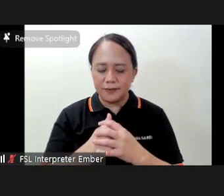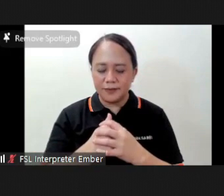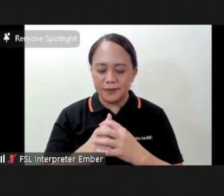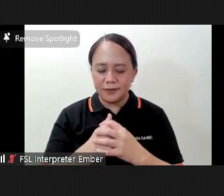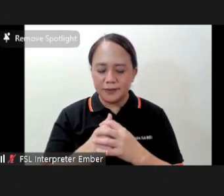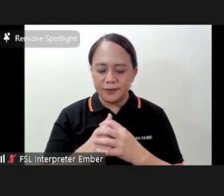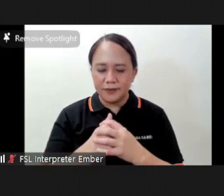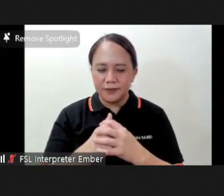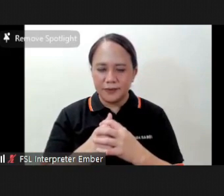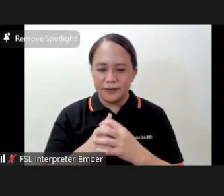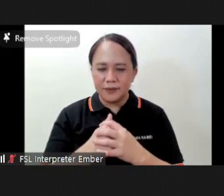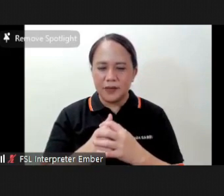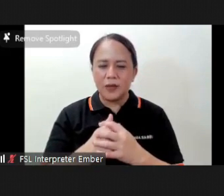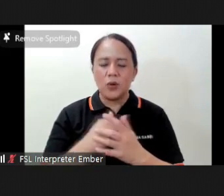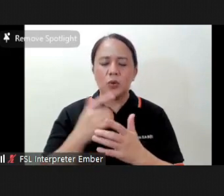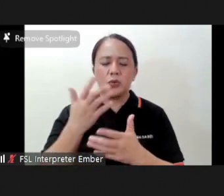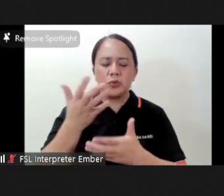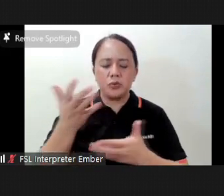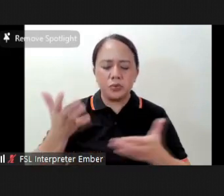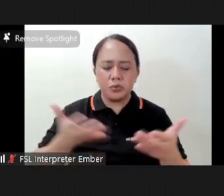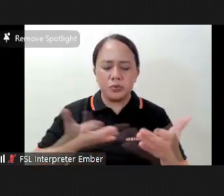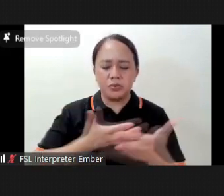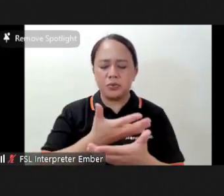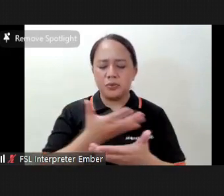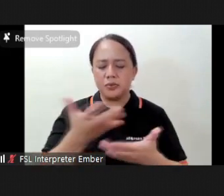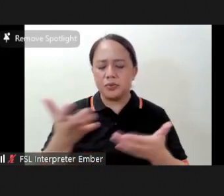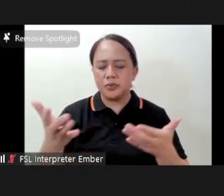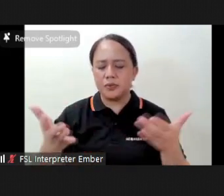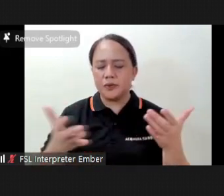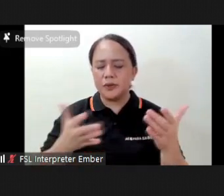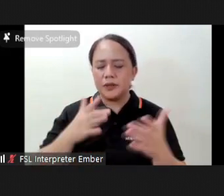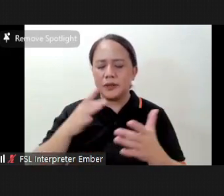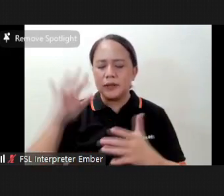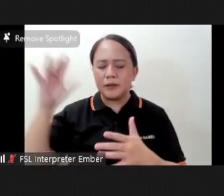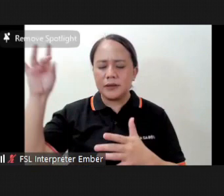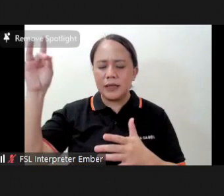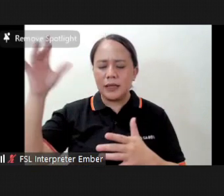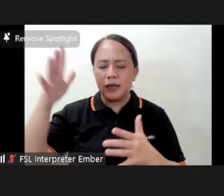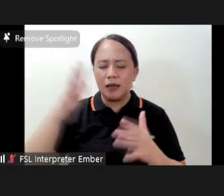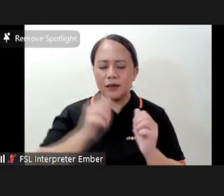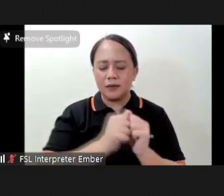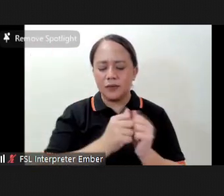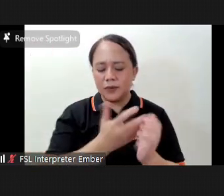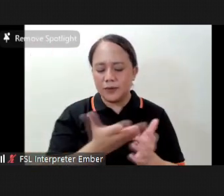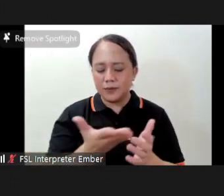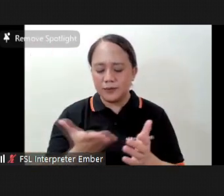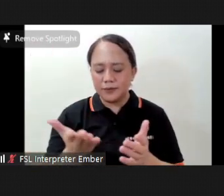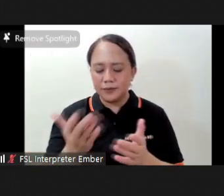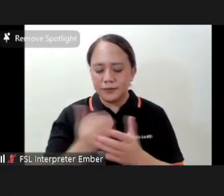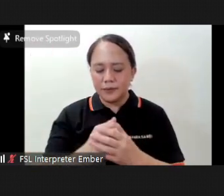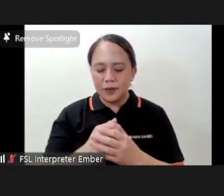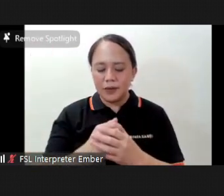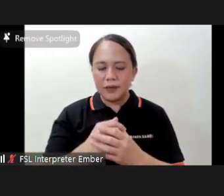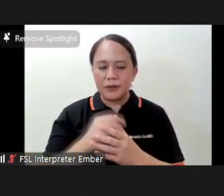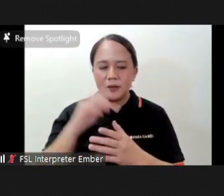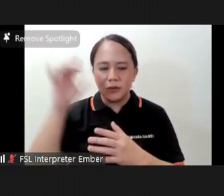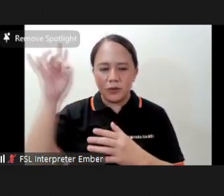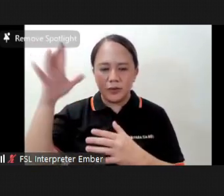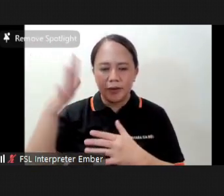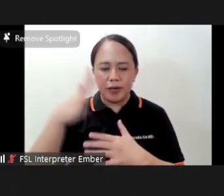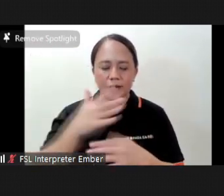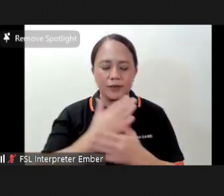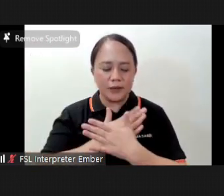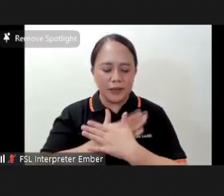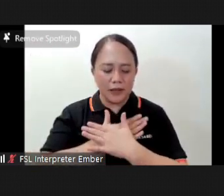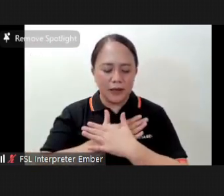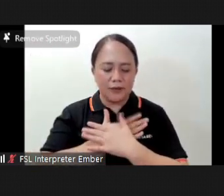And just sharing this light. With them. This grace. And this love. And